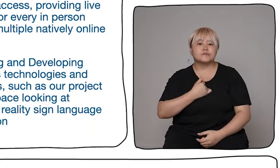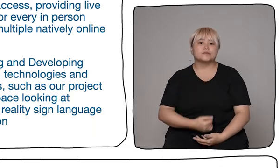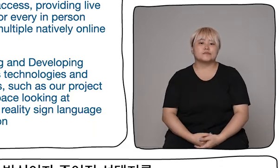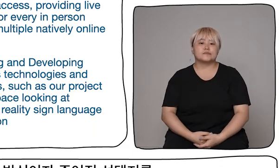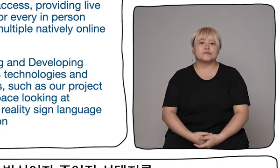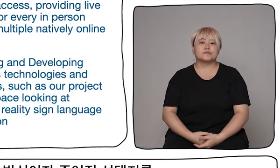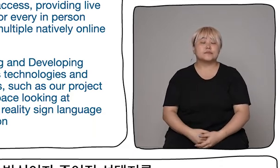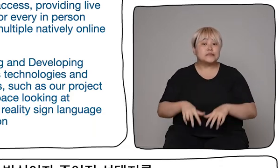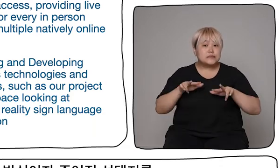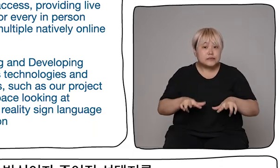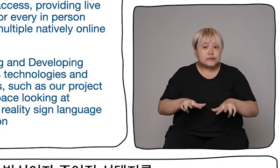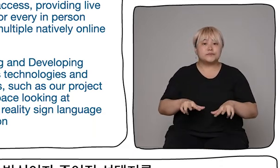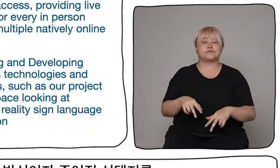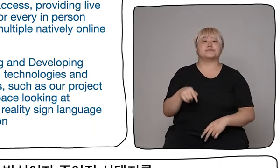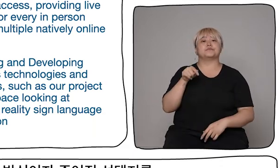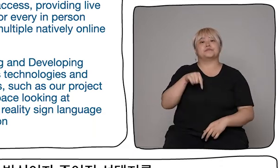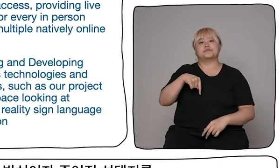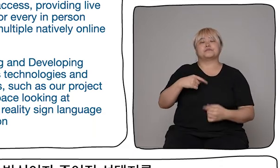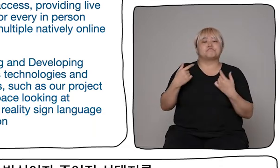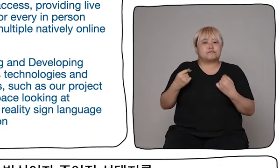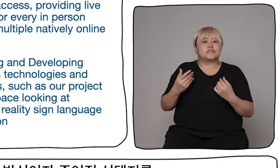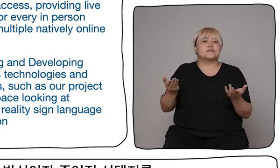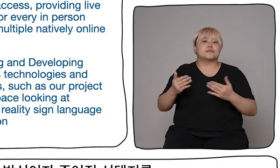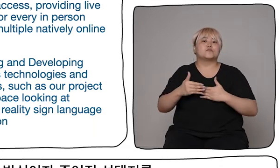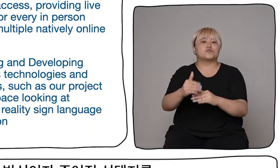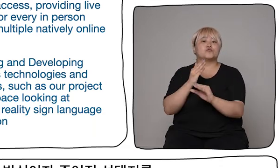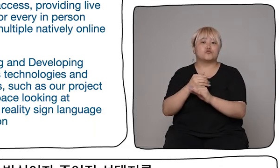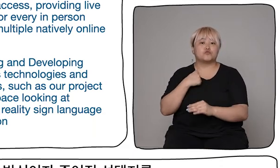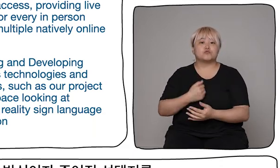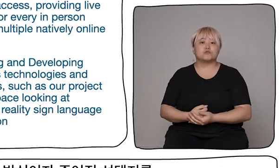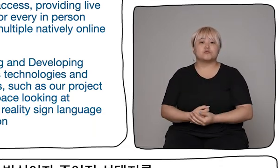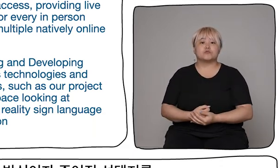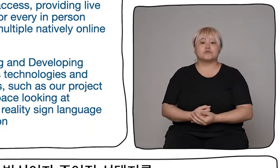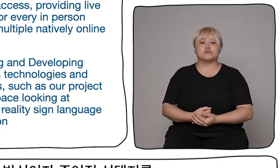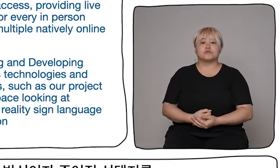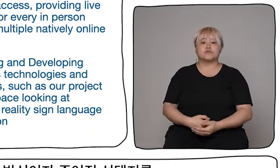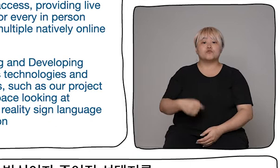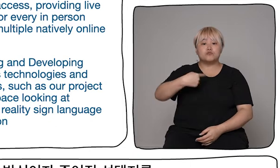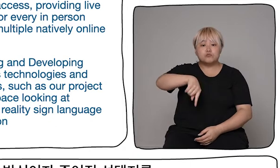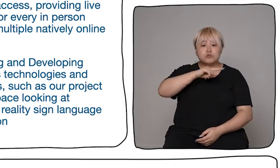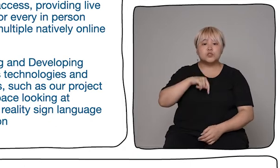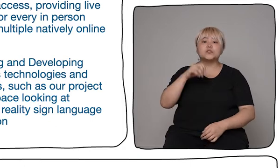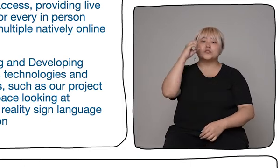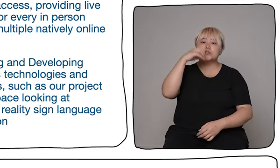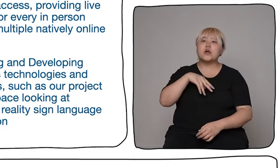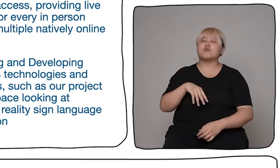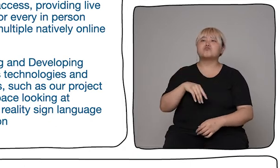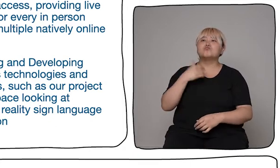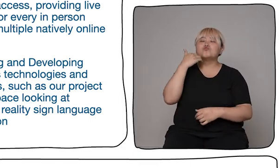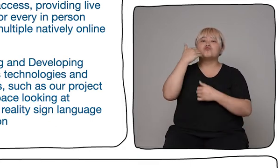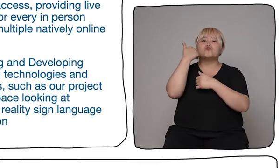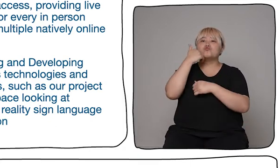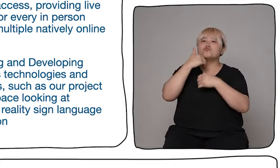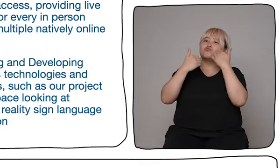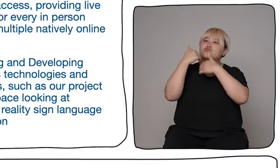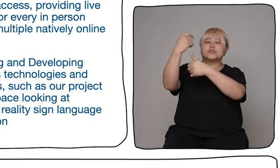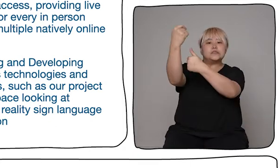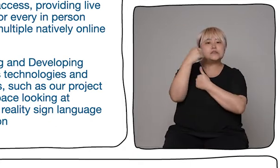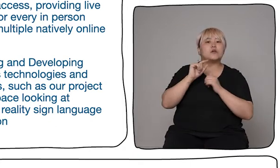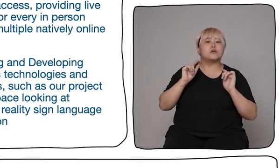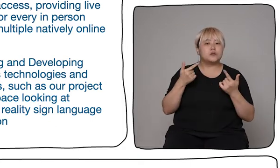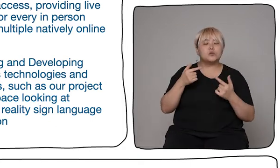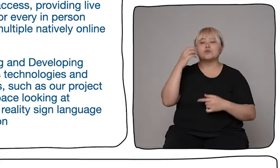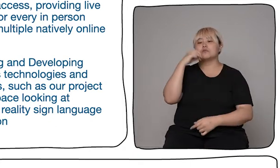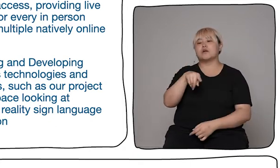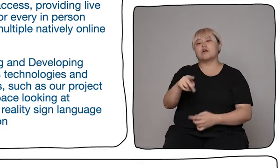We are beginning to innovate access, not just accept the options that are there for us, the way in